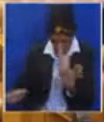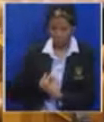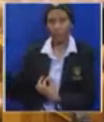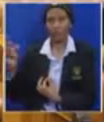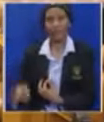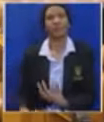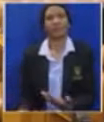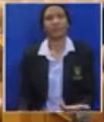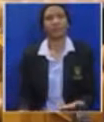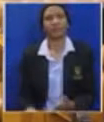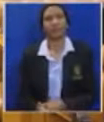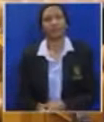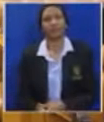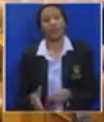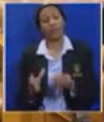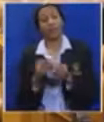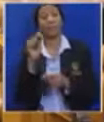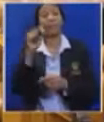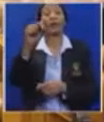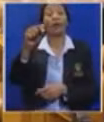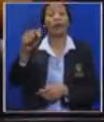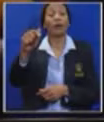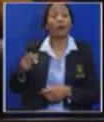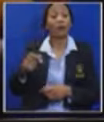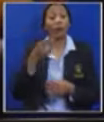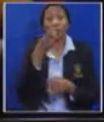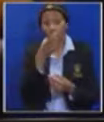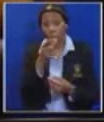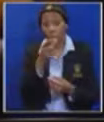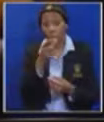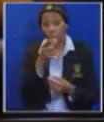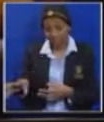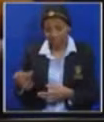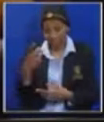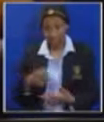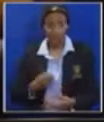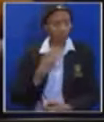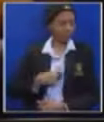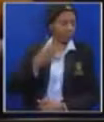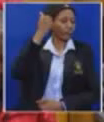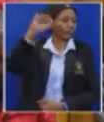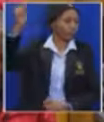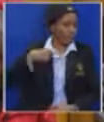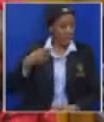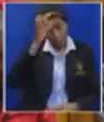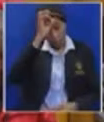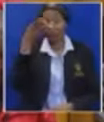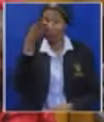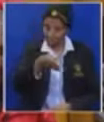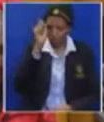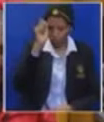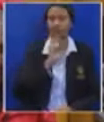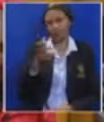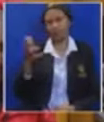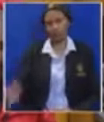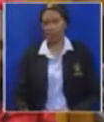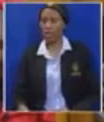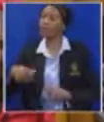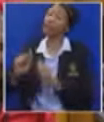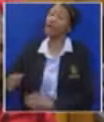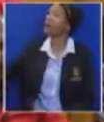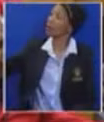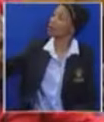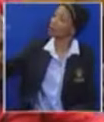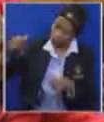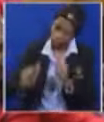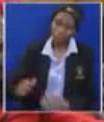Member, will you withdraw the remark, please? I'm not going to withdraw. The policemen were here. Honorable Member, you must withdraw the remark. Chair,